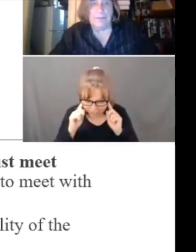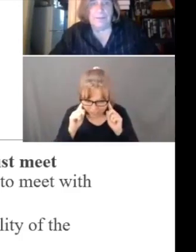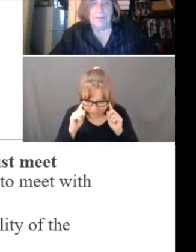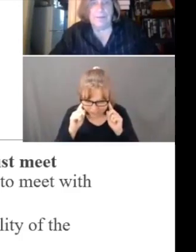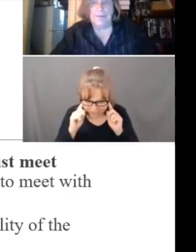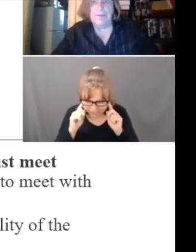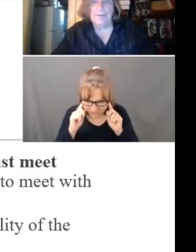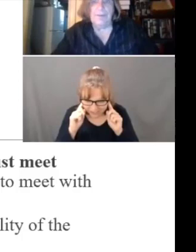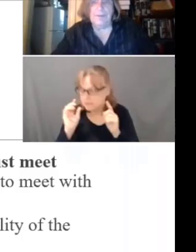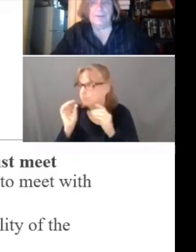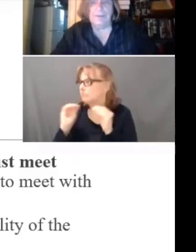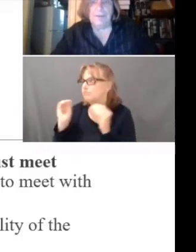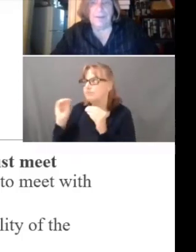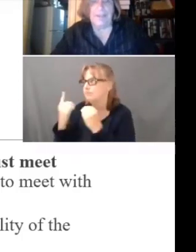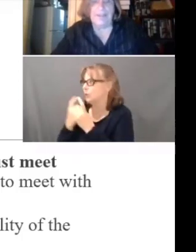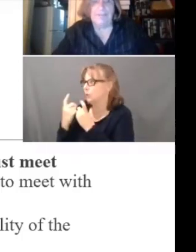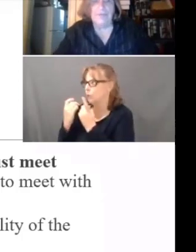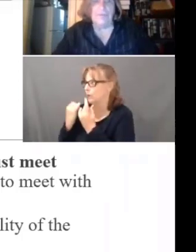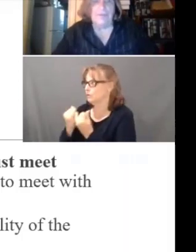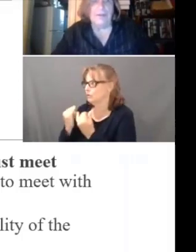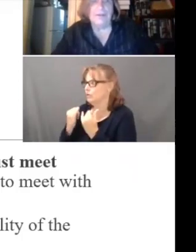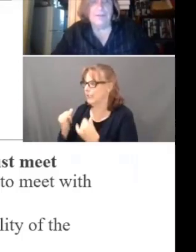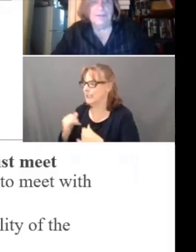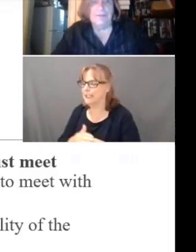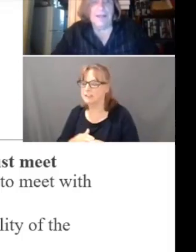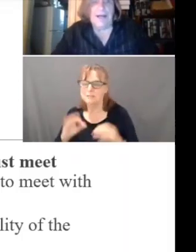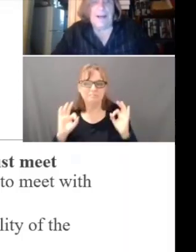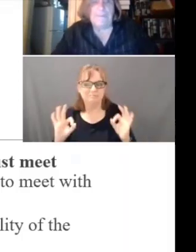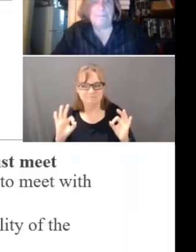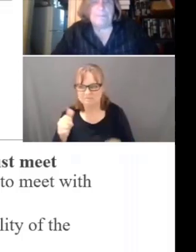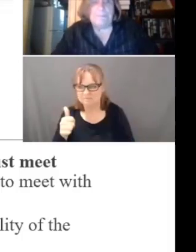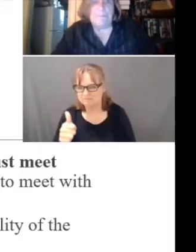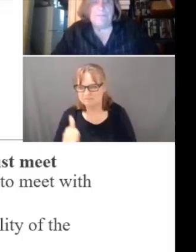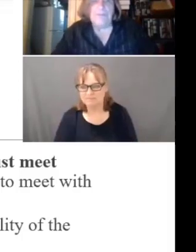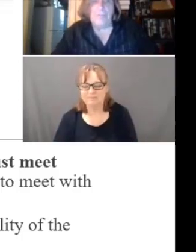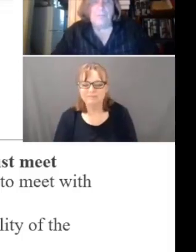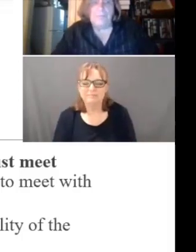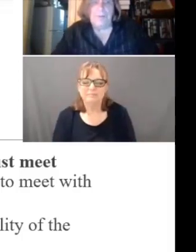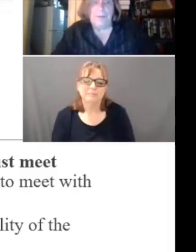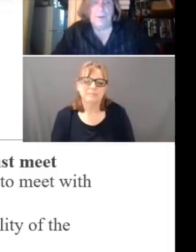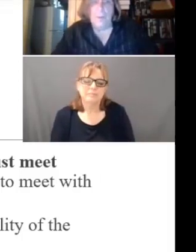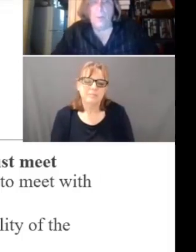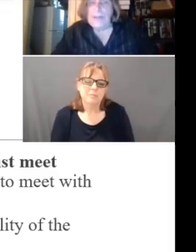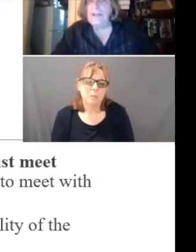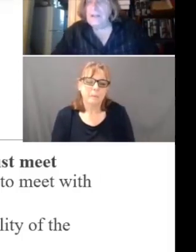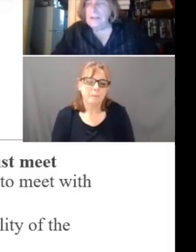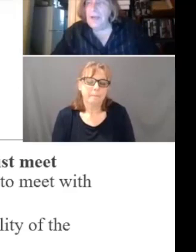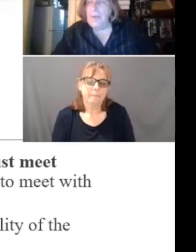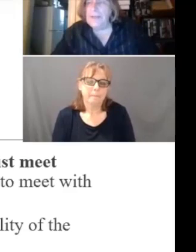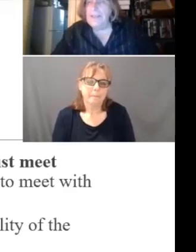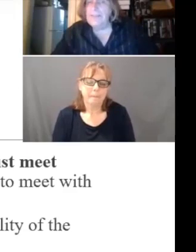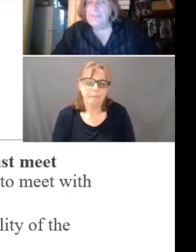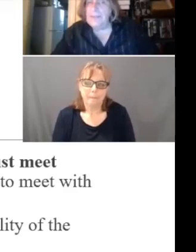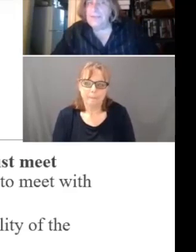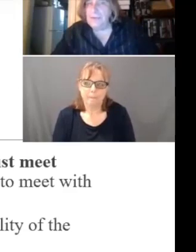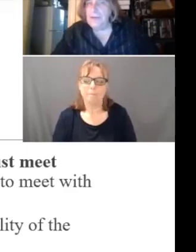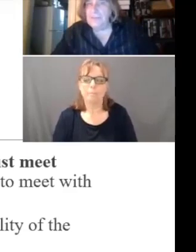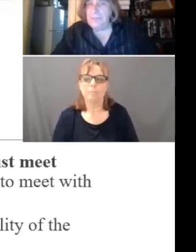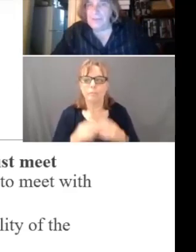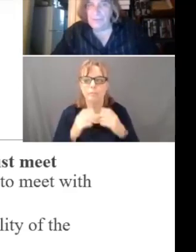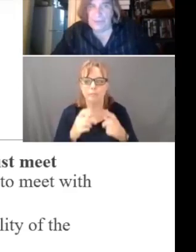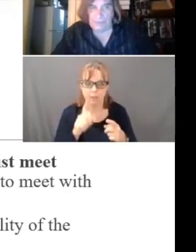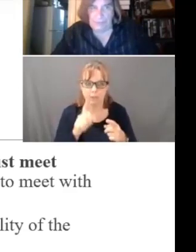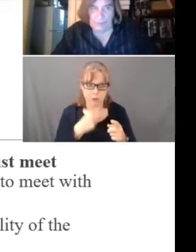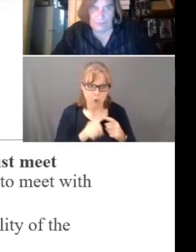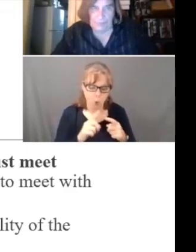There aren't any questions right now. Okay. Terrific. Okay. So, when a case is treated